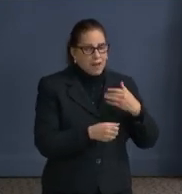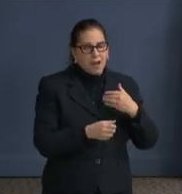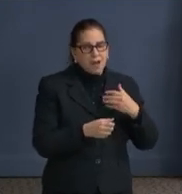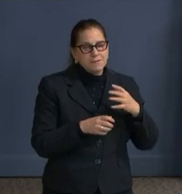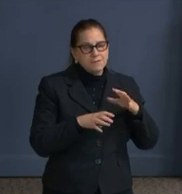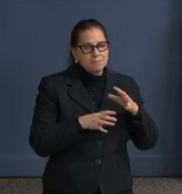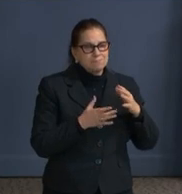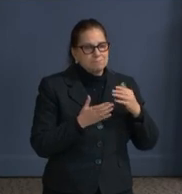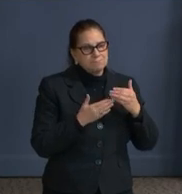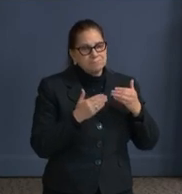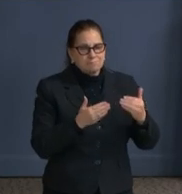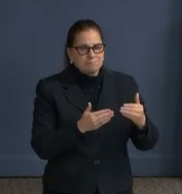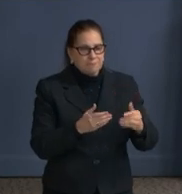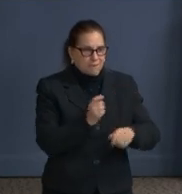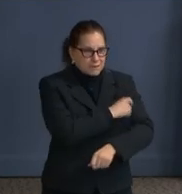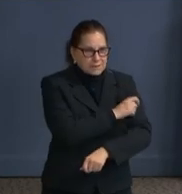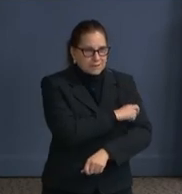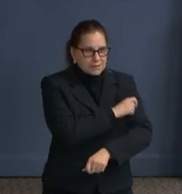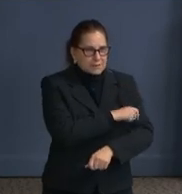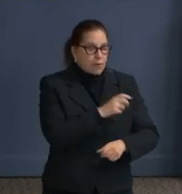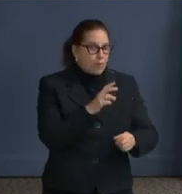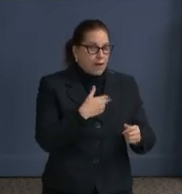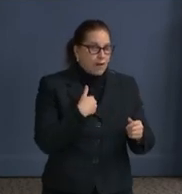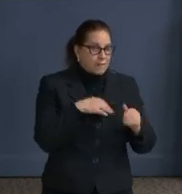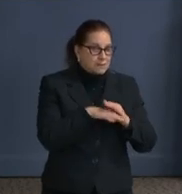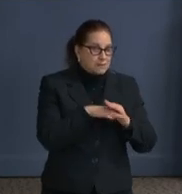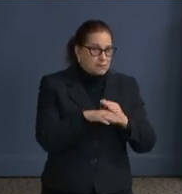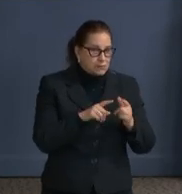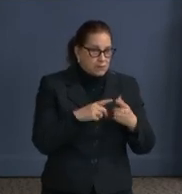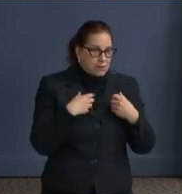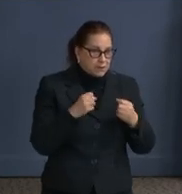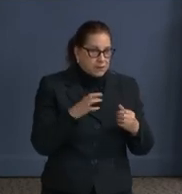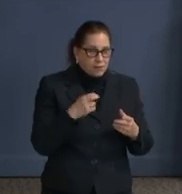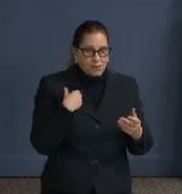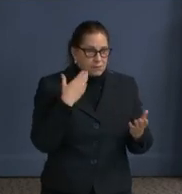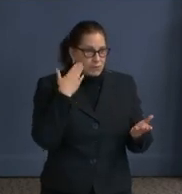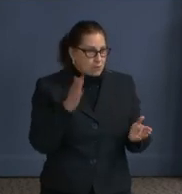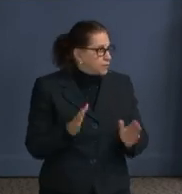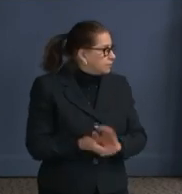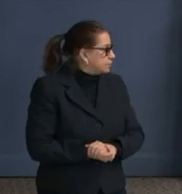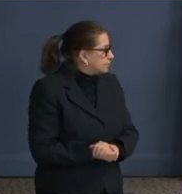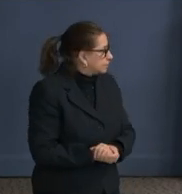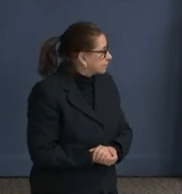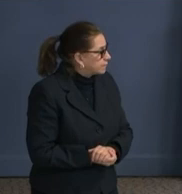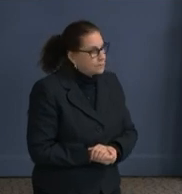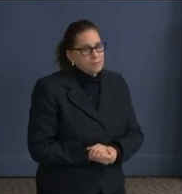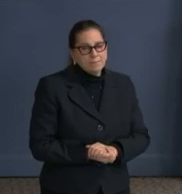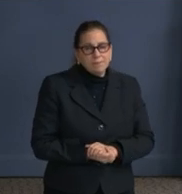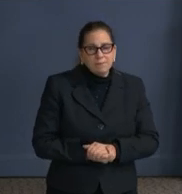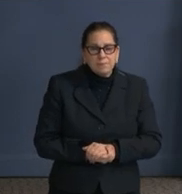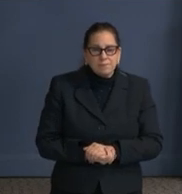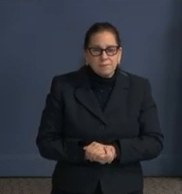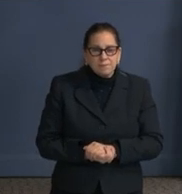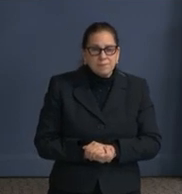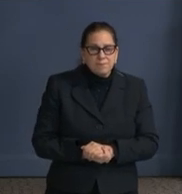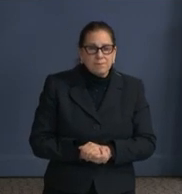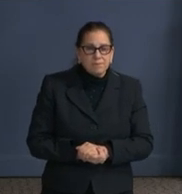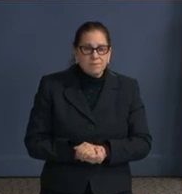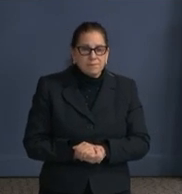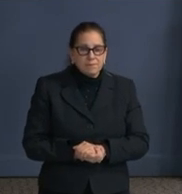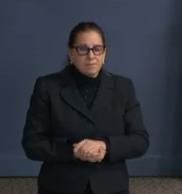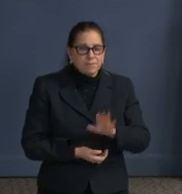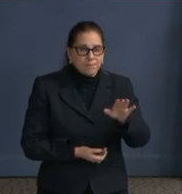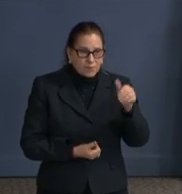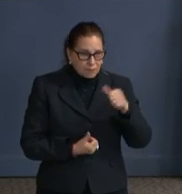for access to the vaccine. This is an excellent follow up question, Mark. So we'll you have to remember that this is